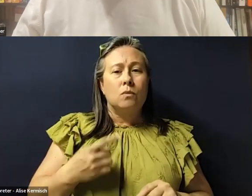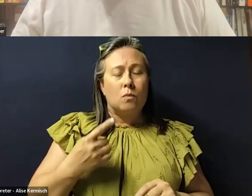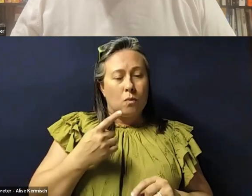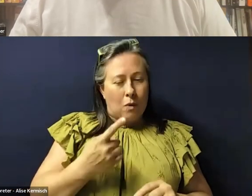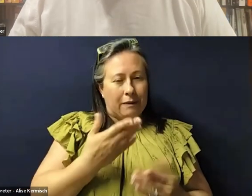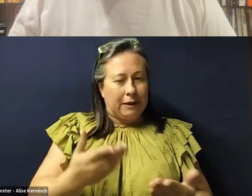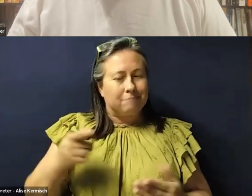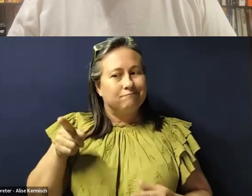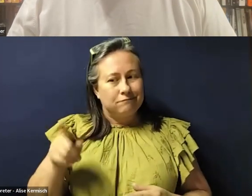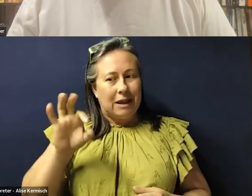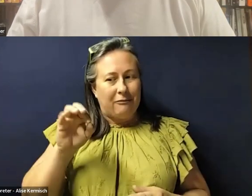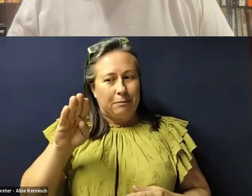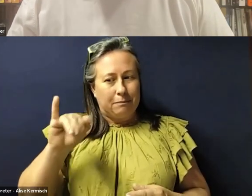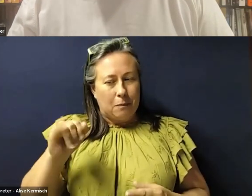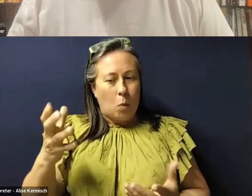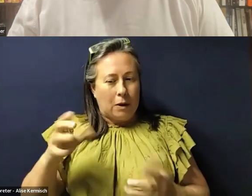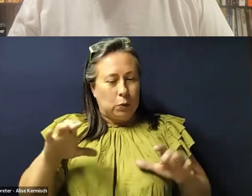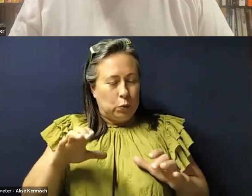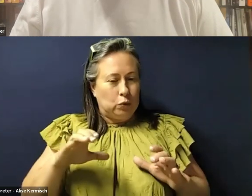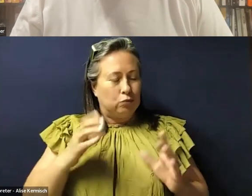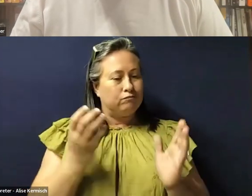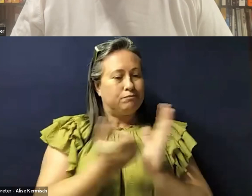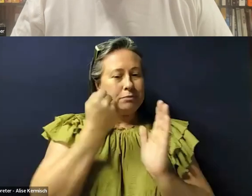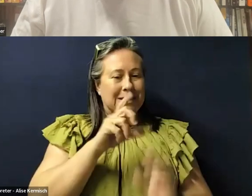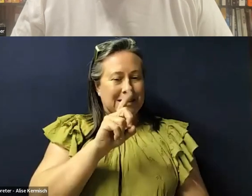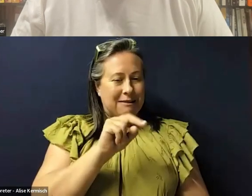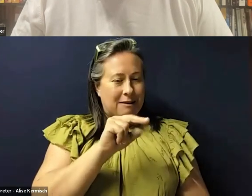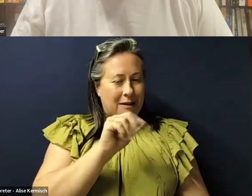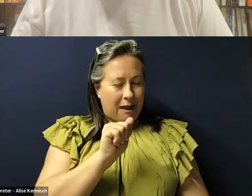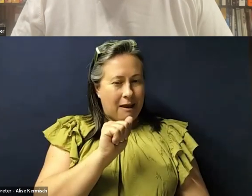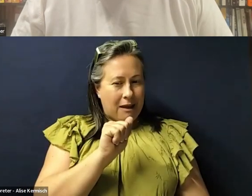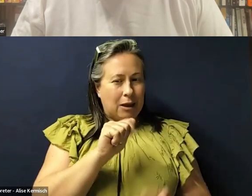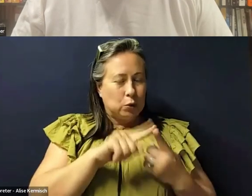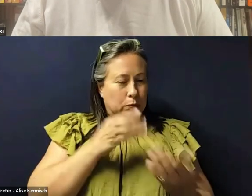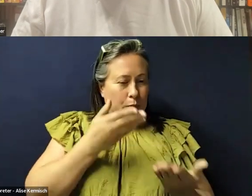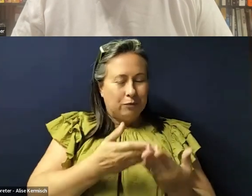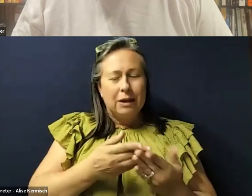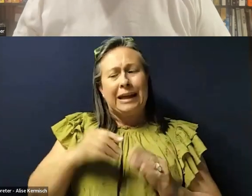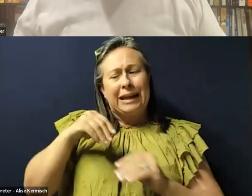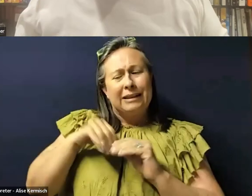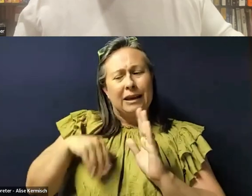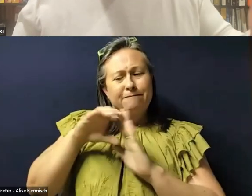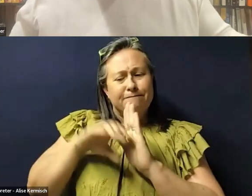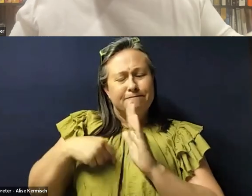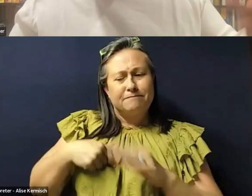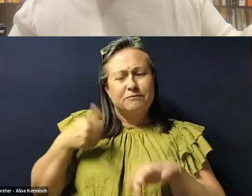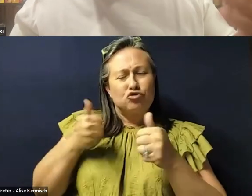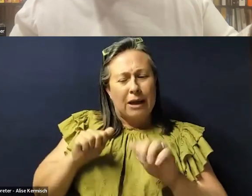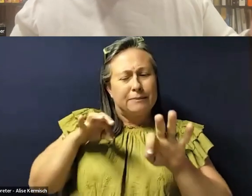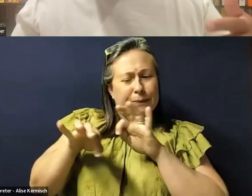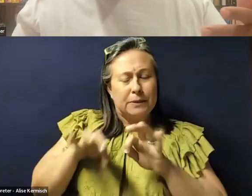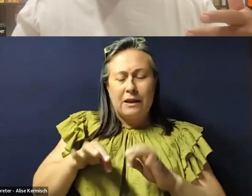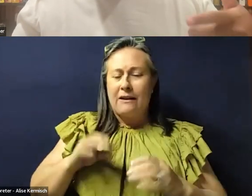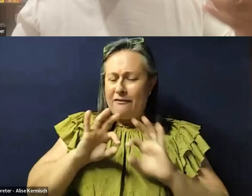testing to prove that. And the argument I'm making in that chapter is that, you know, while the family